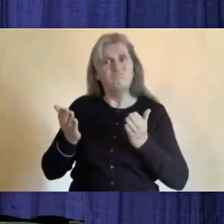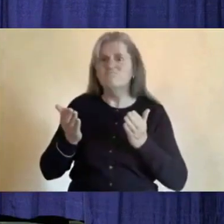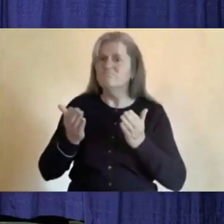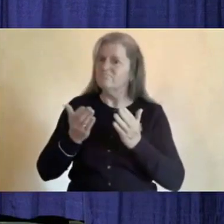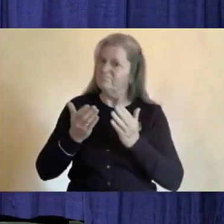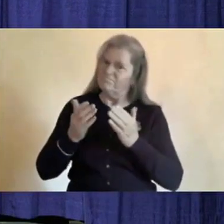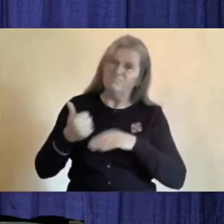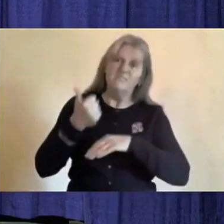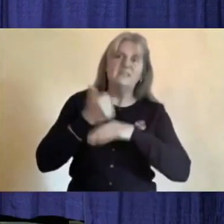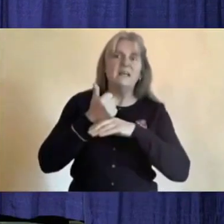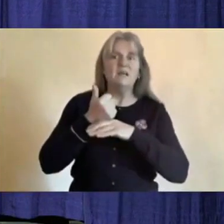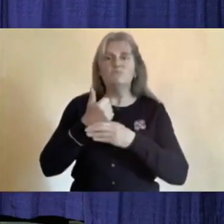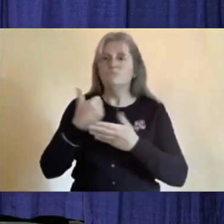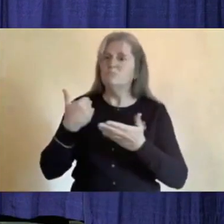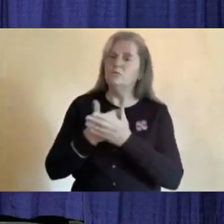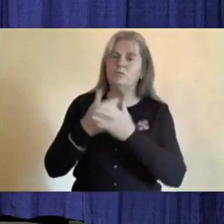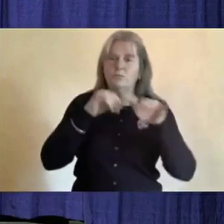routines.